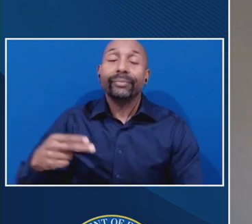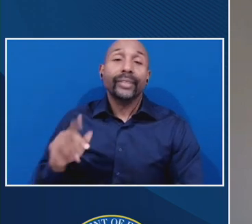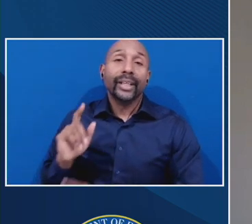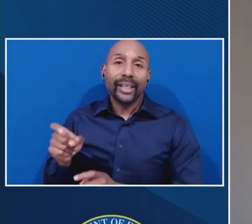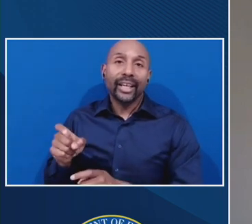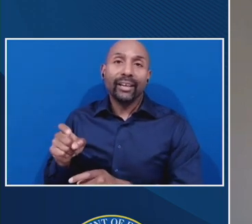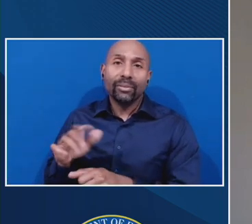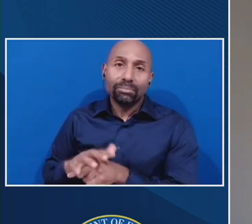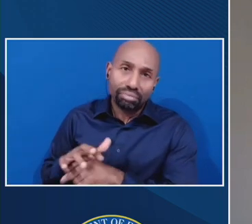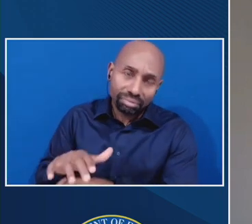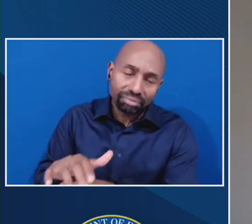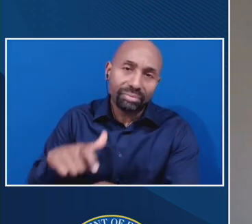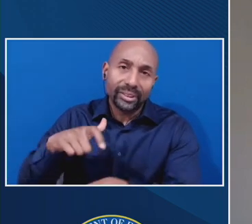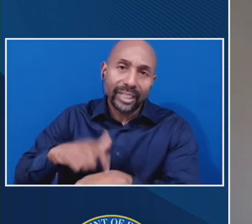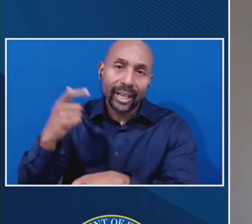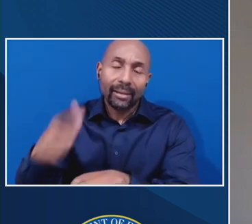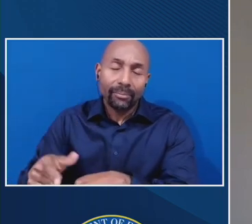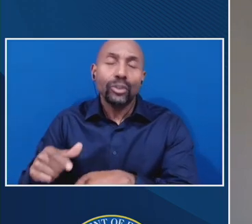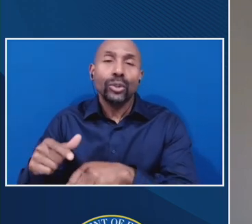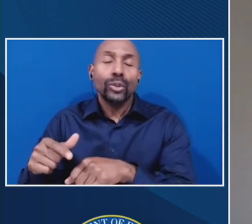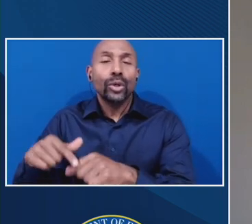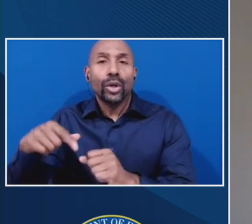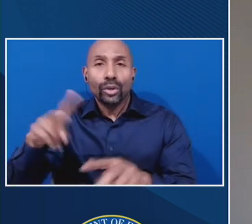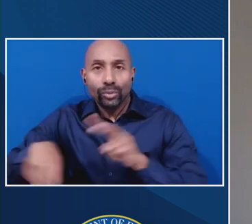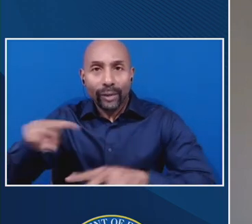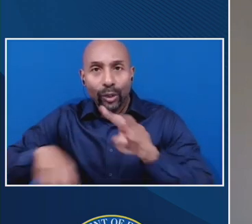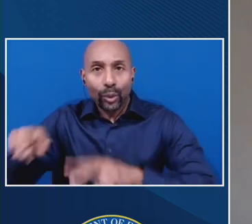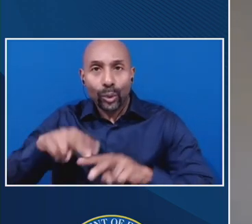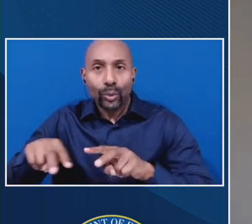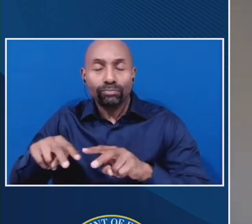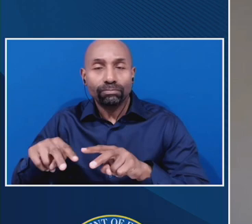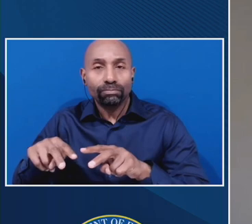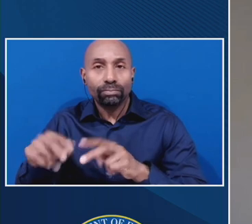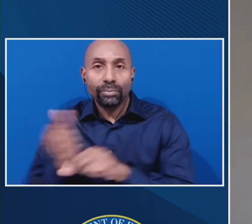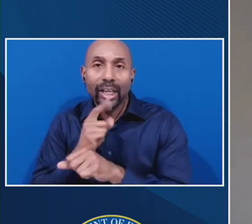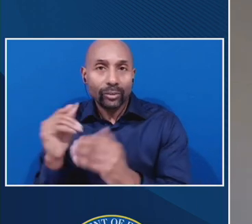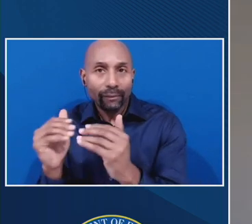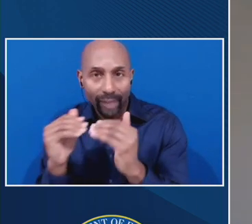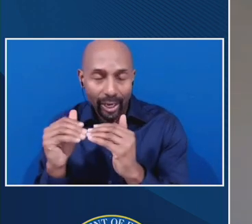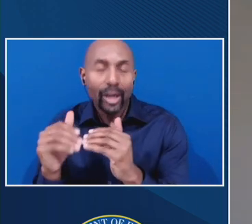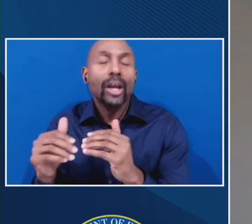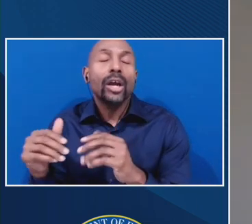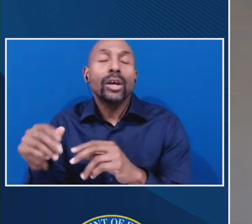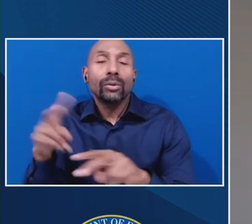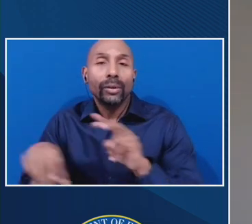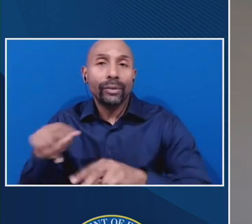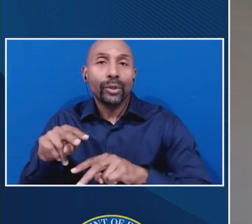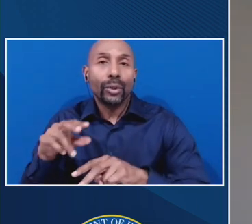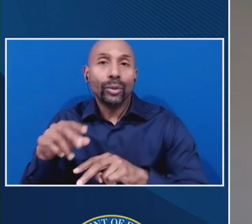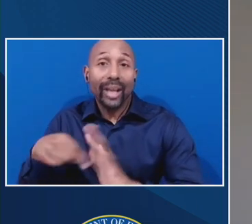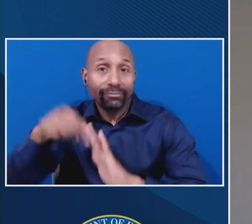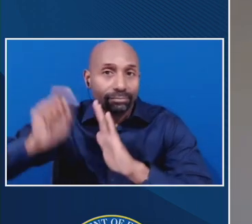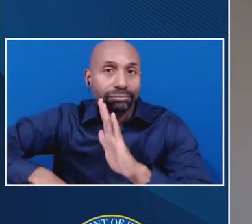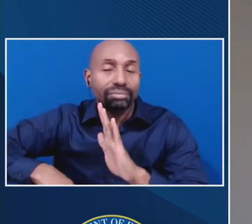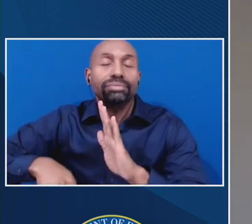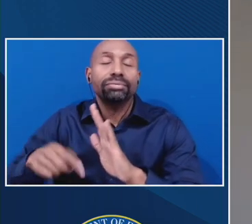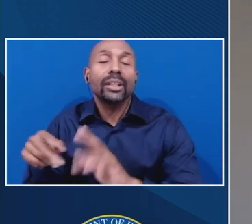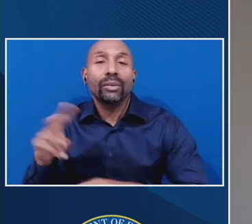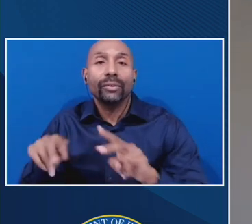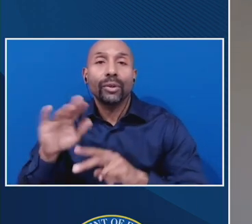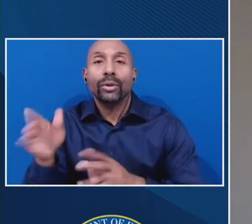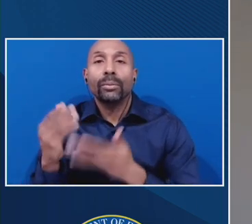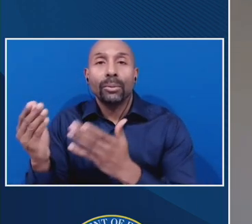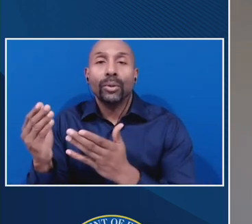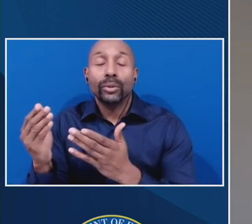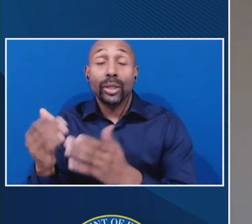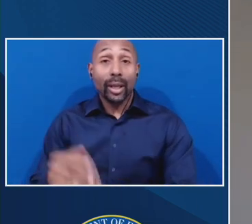fairly and thoroughly review your proposals. Okay. So we're, this is all in an attempt to try to make it a little less